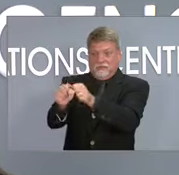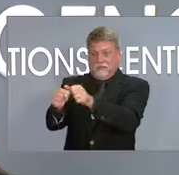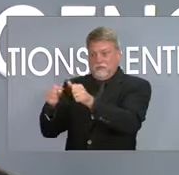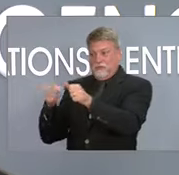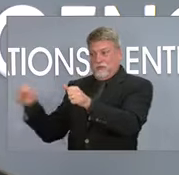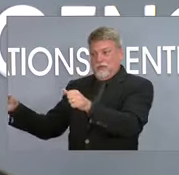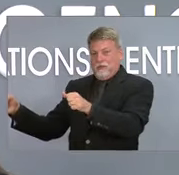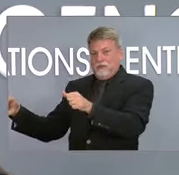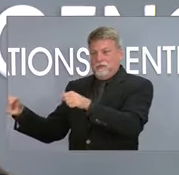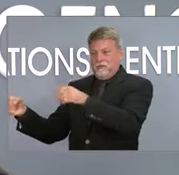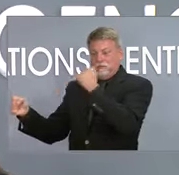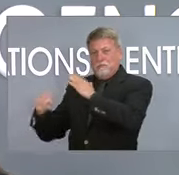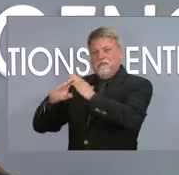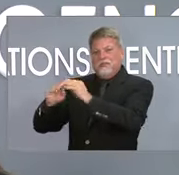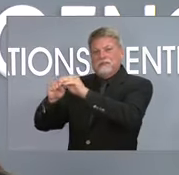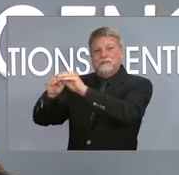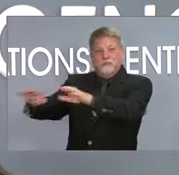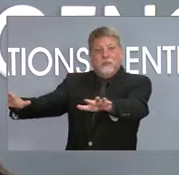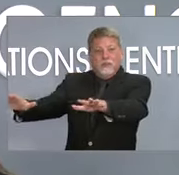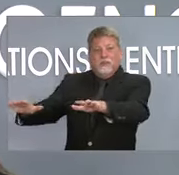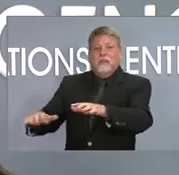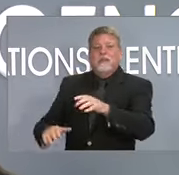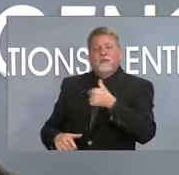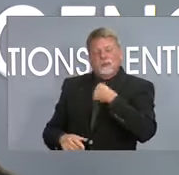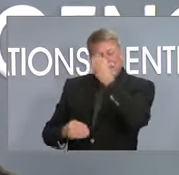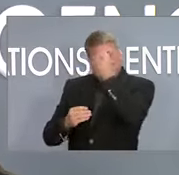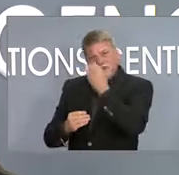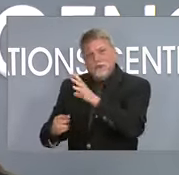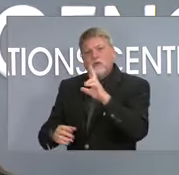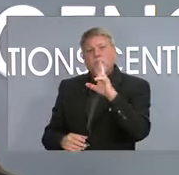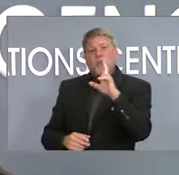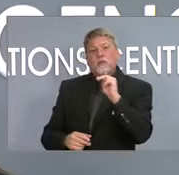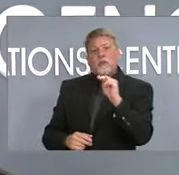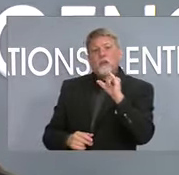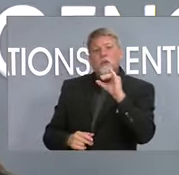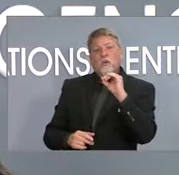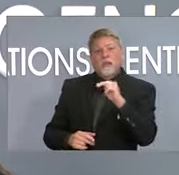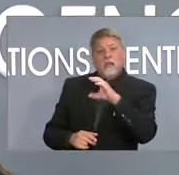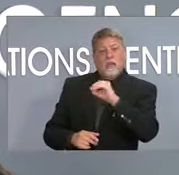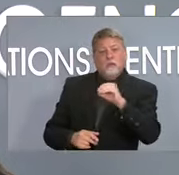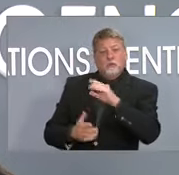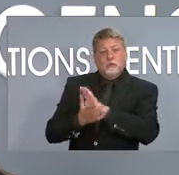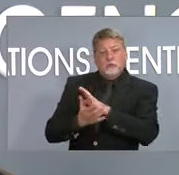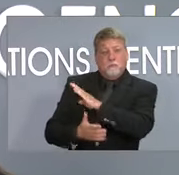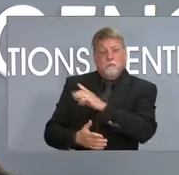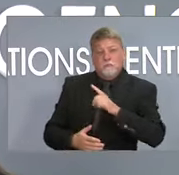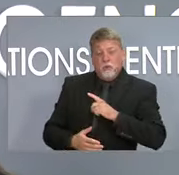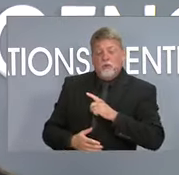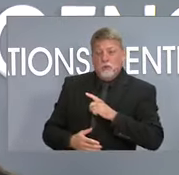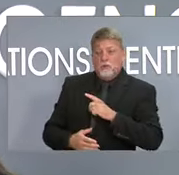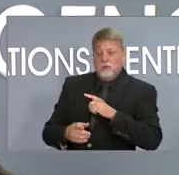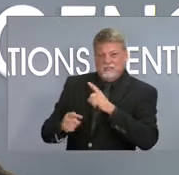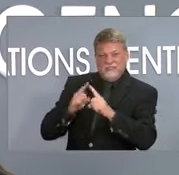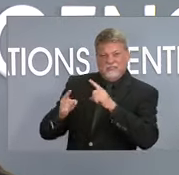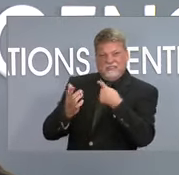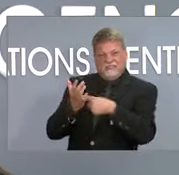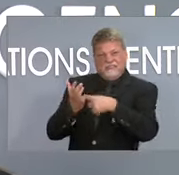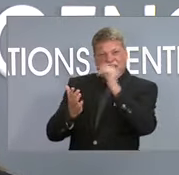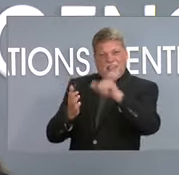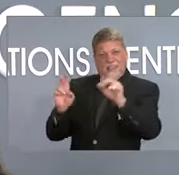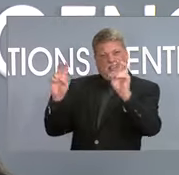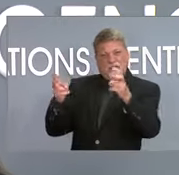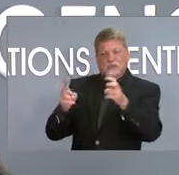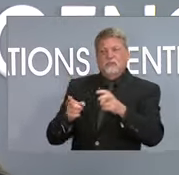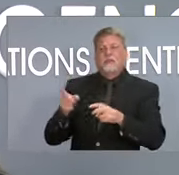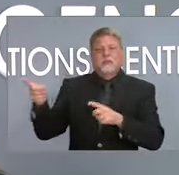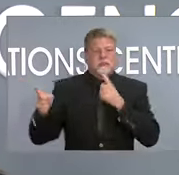further. We've clarified that and Union County School Board met earlier this week and are in the process of reinstating the work that they have been